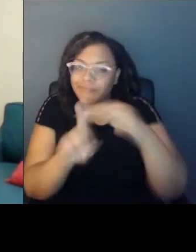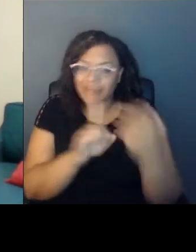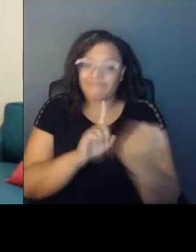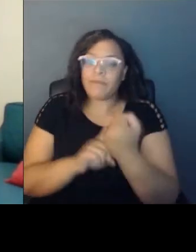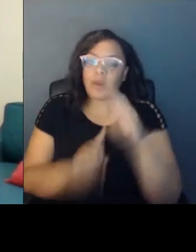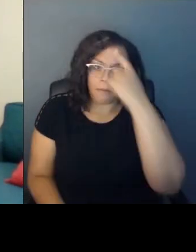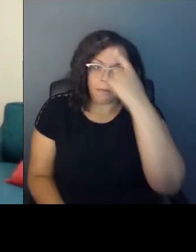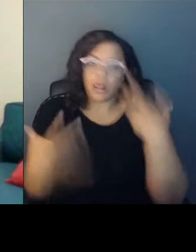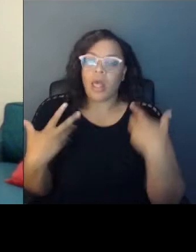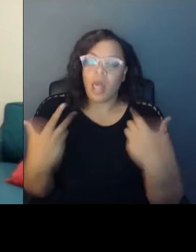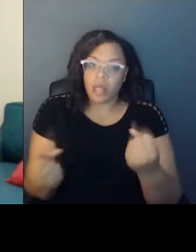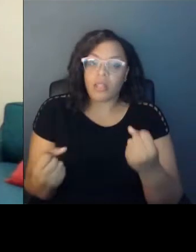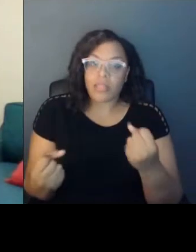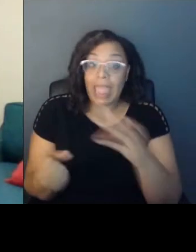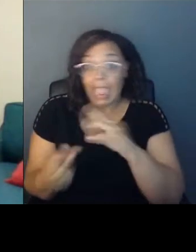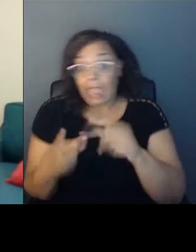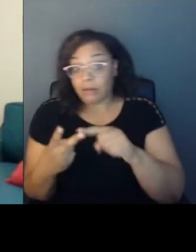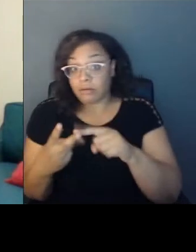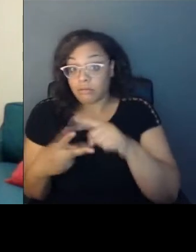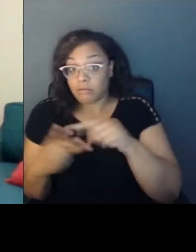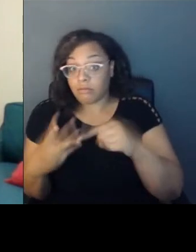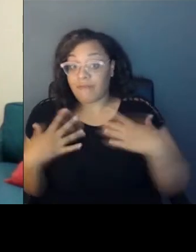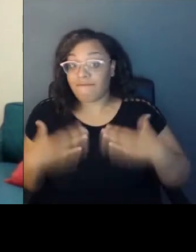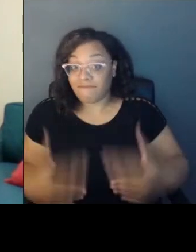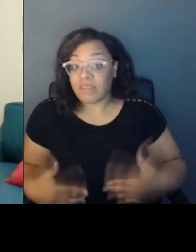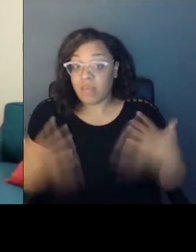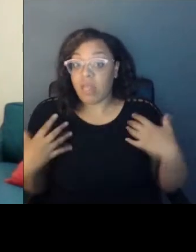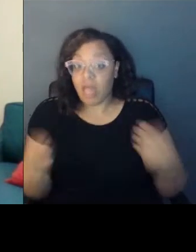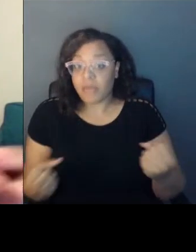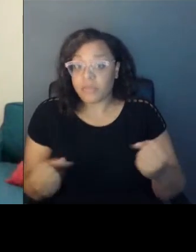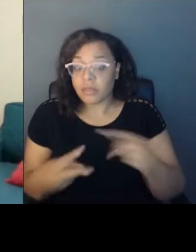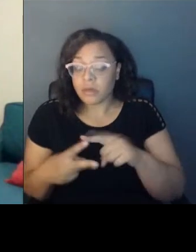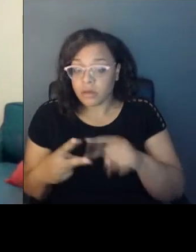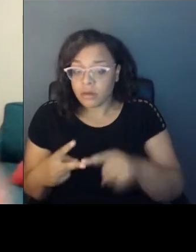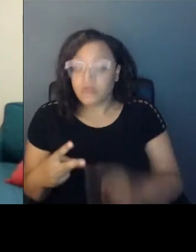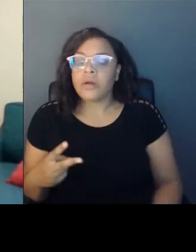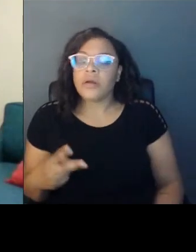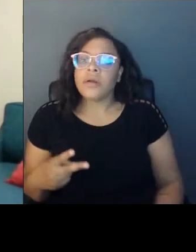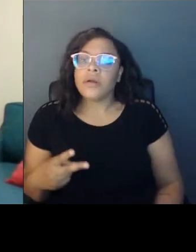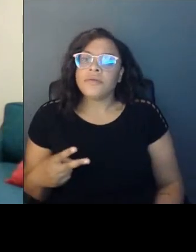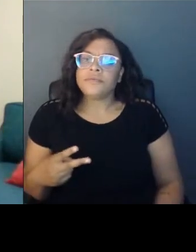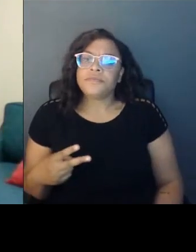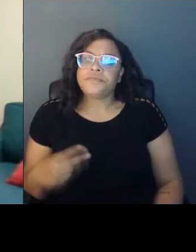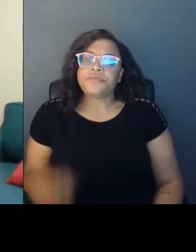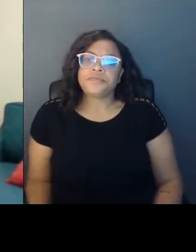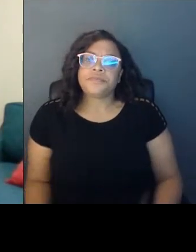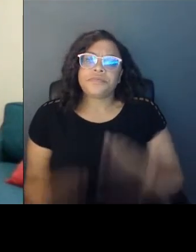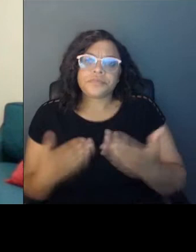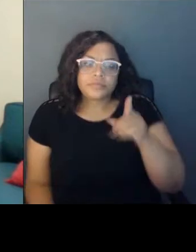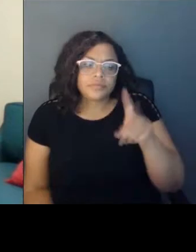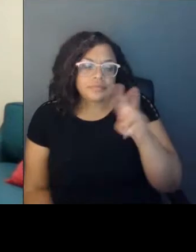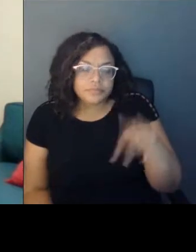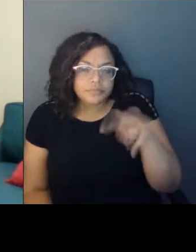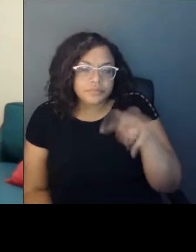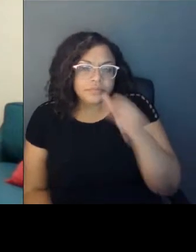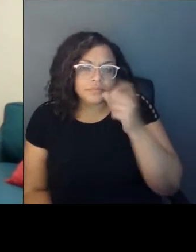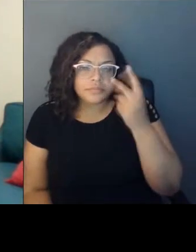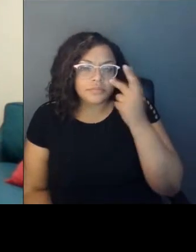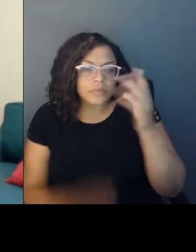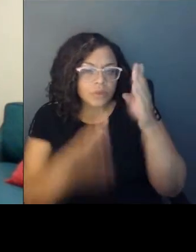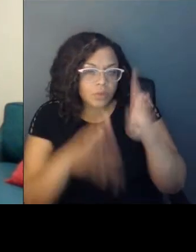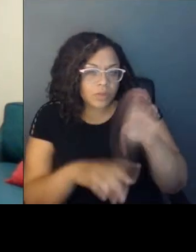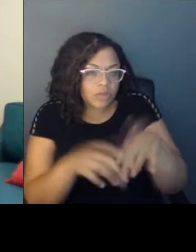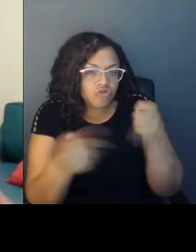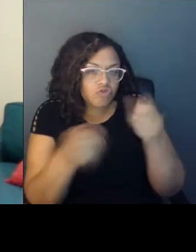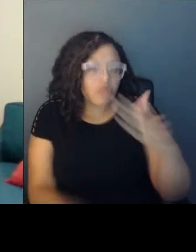the physical health of my patients. So we can't understand why someone is not able to control their diabetes and hypertension if we